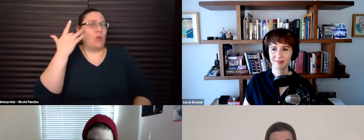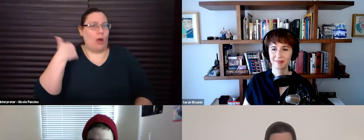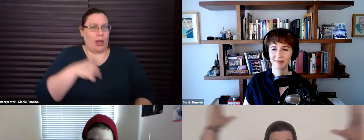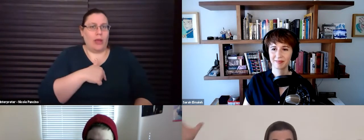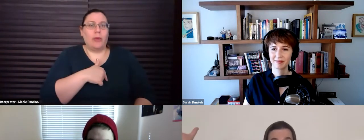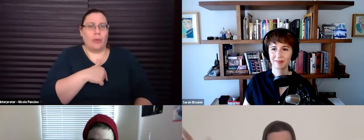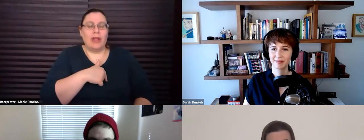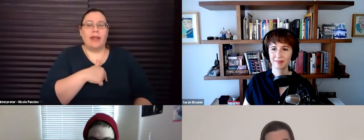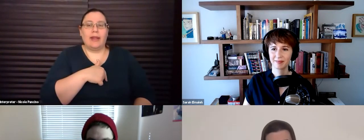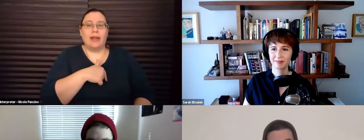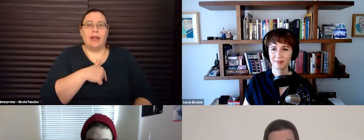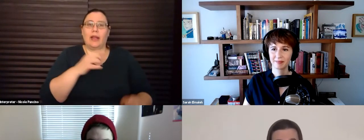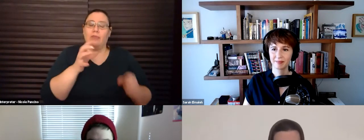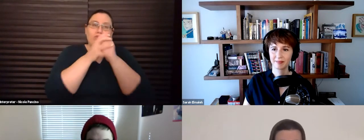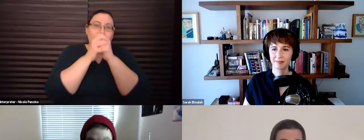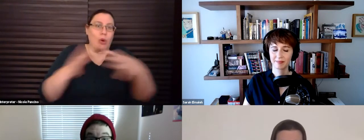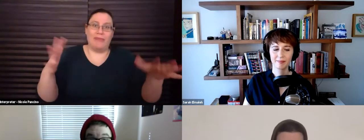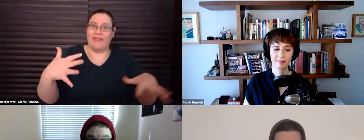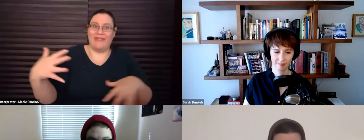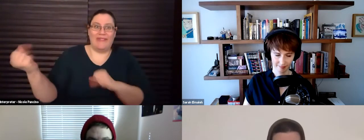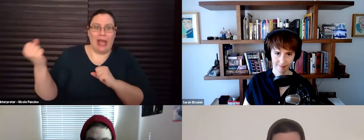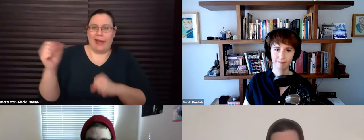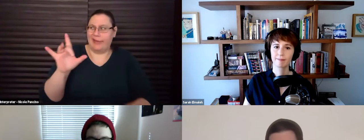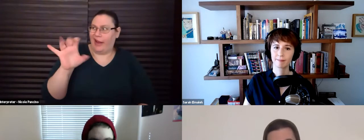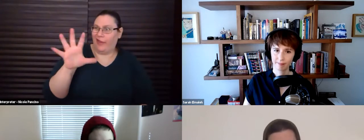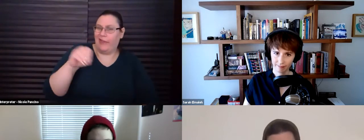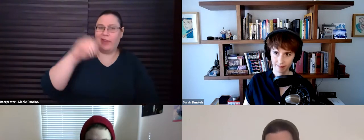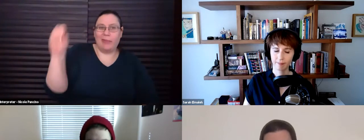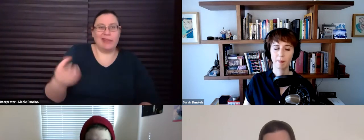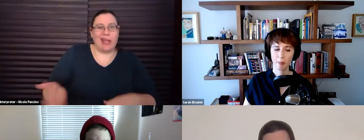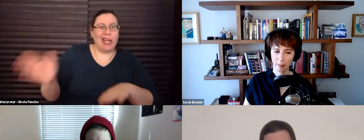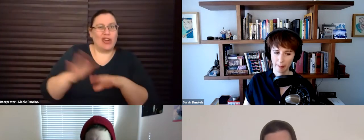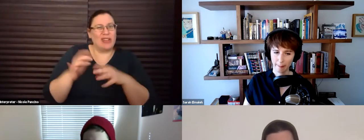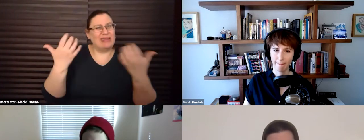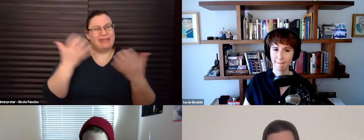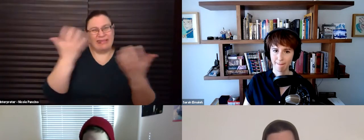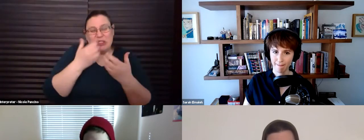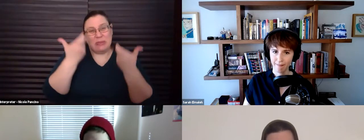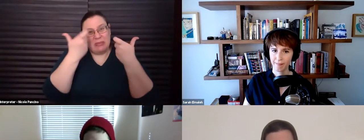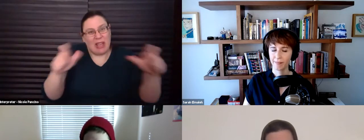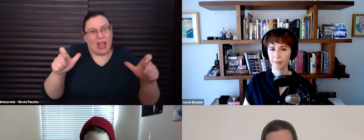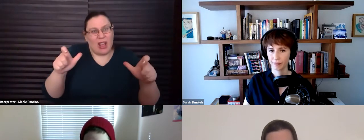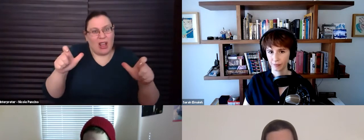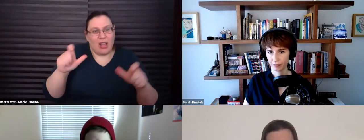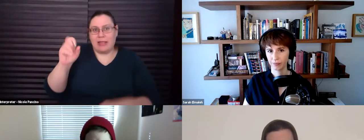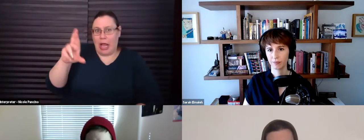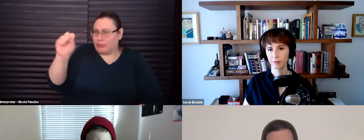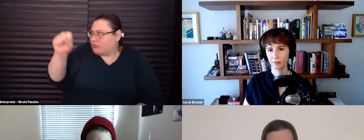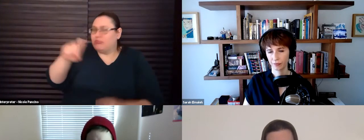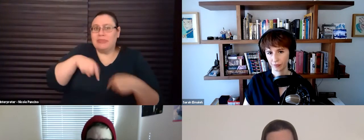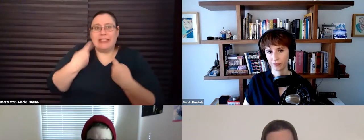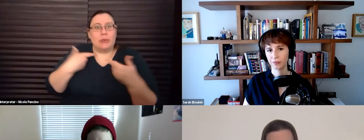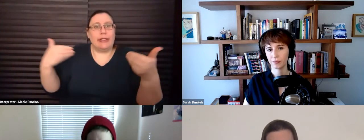boom in this space, right? That 80% increase is huge. Oh yeah. No, since we introduced it, it, the, the,